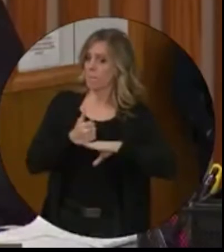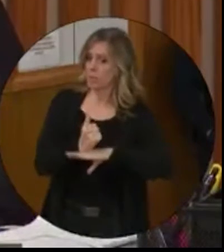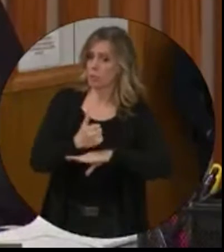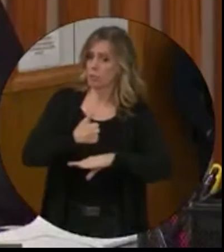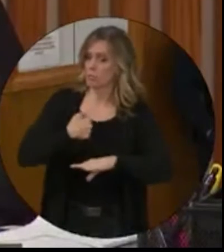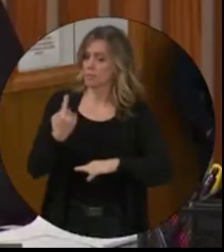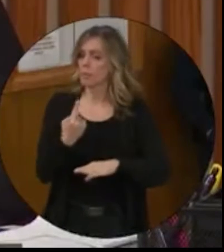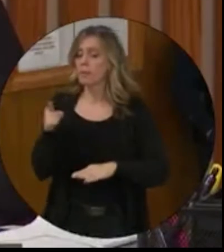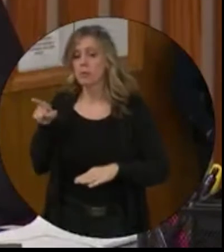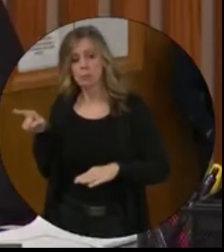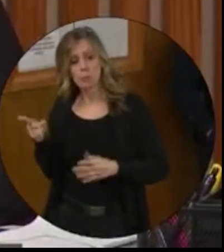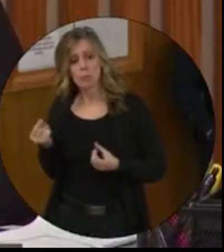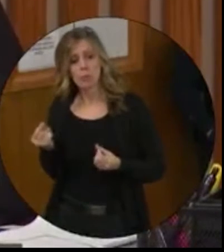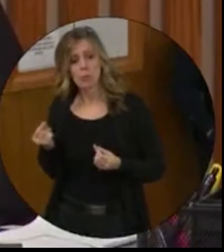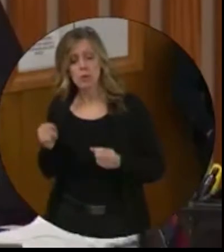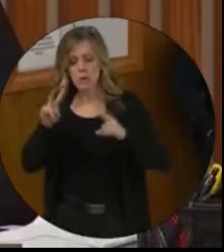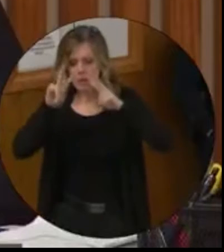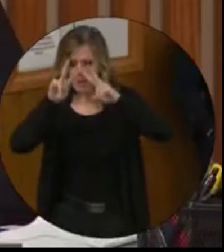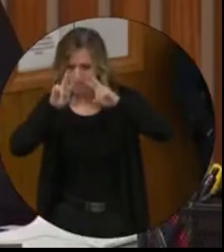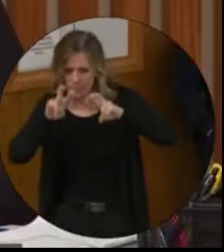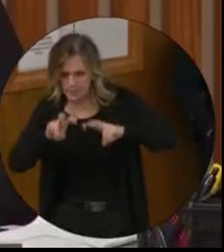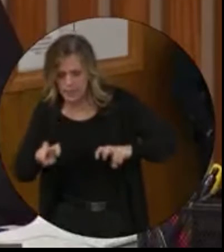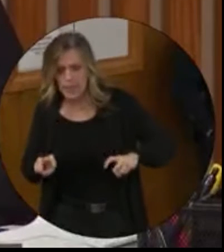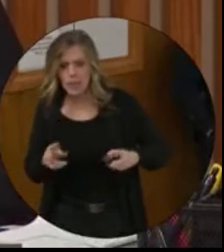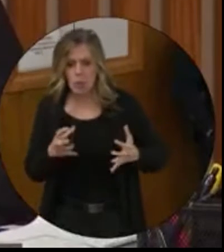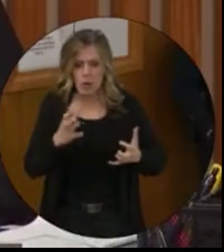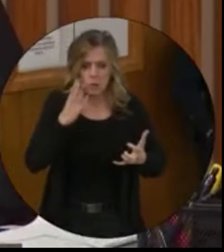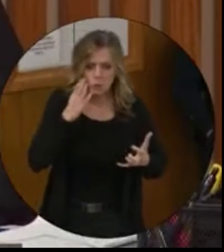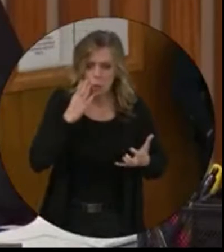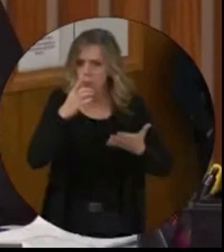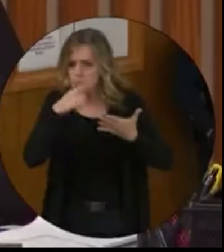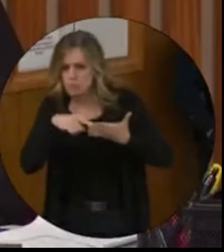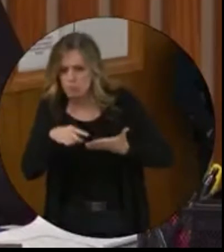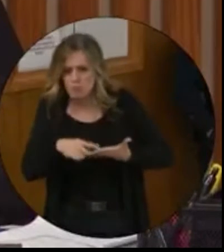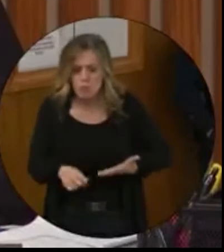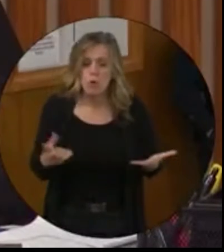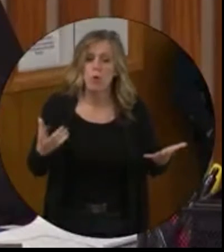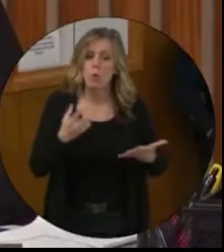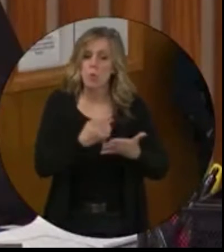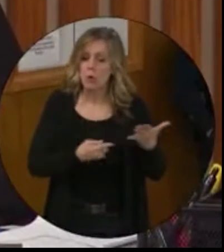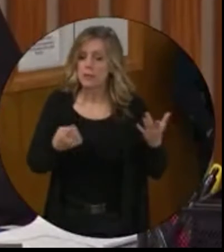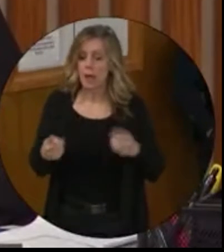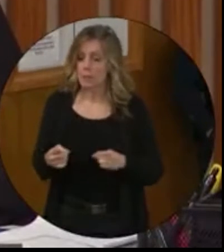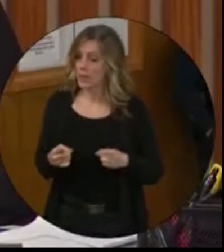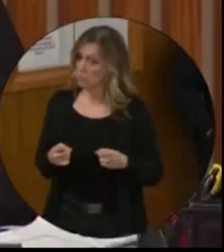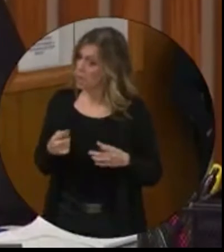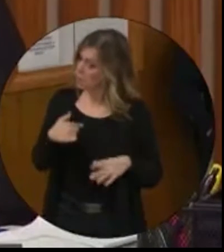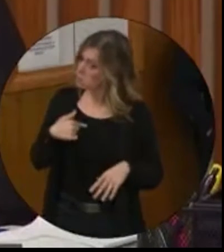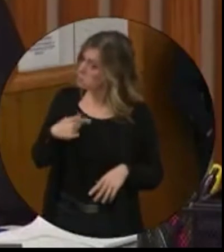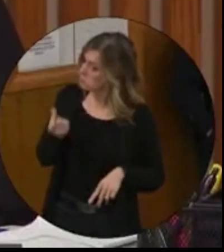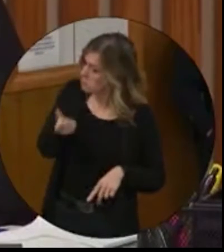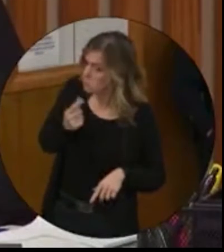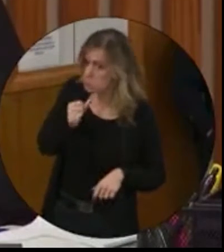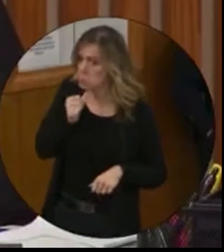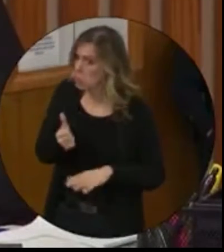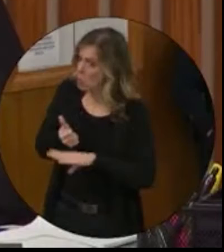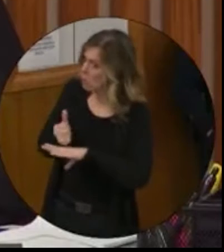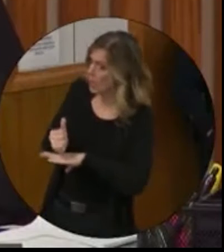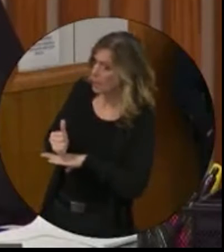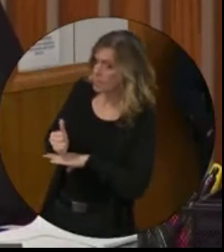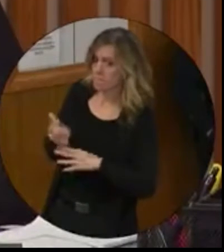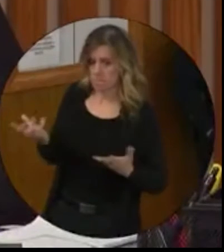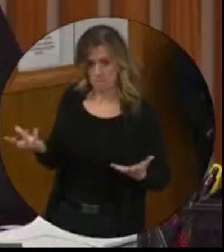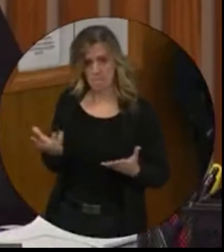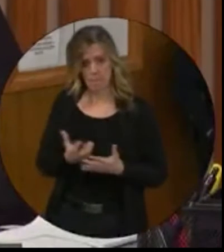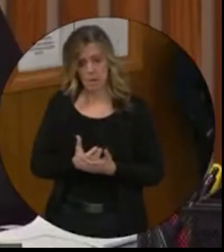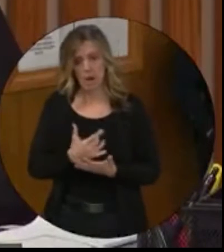investigates it, and she wants to know what is happening. And I don't blame her. I